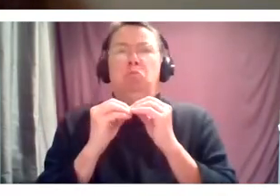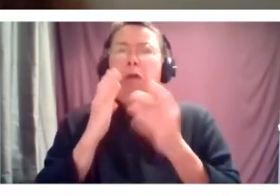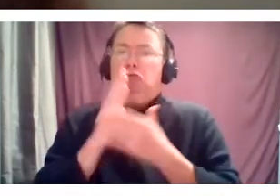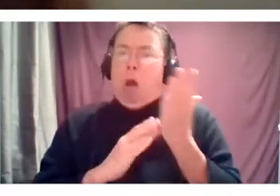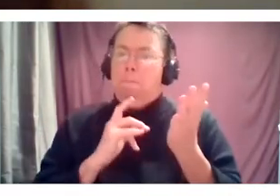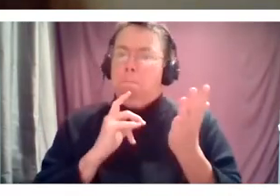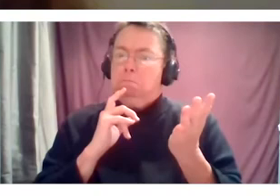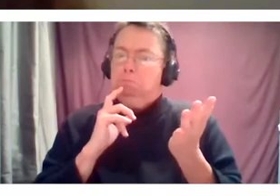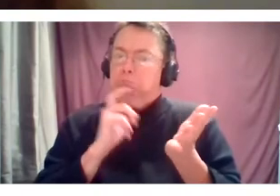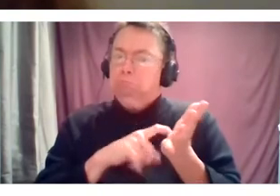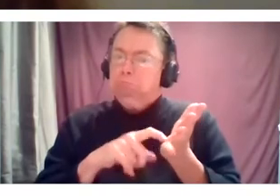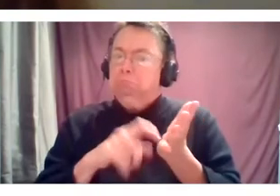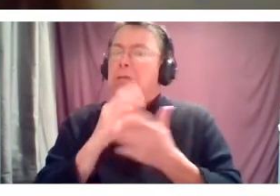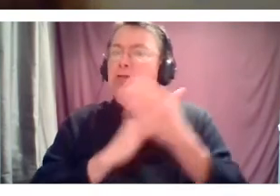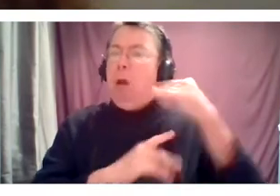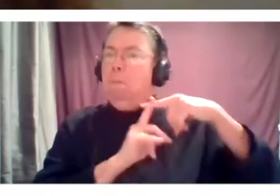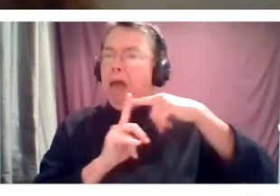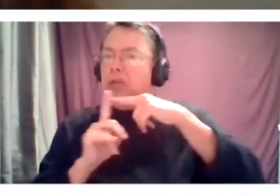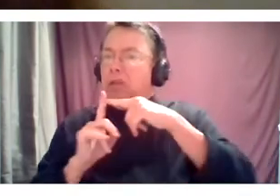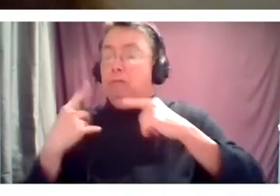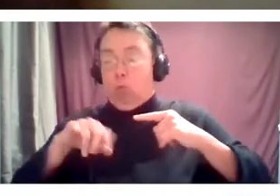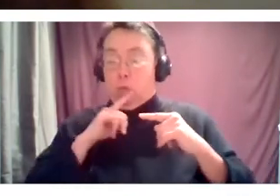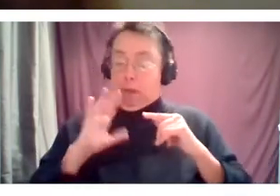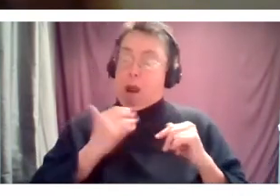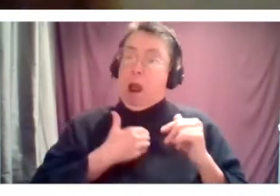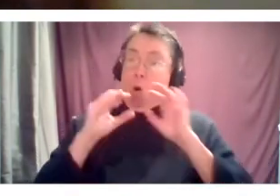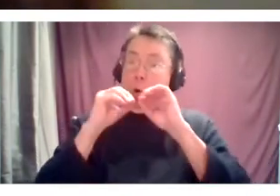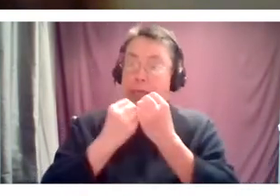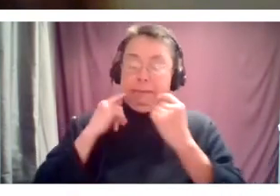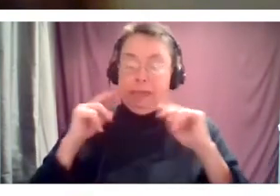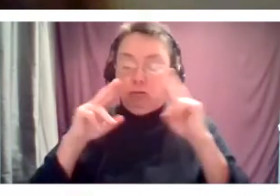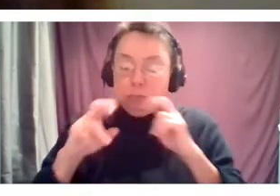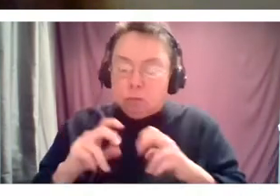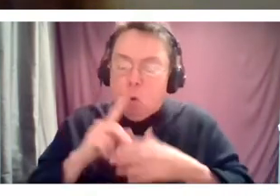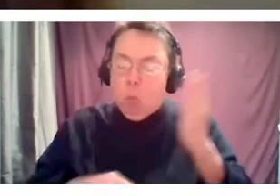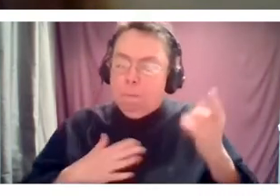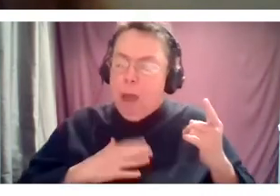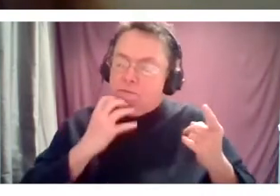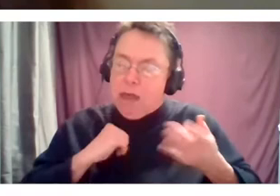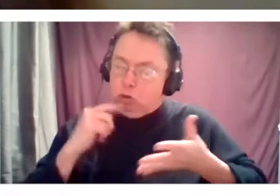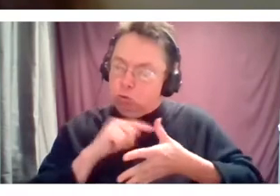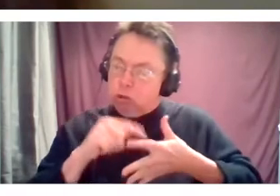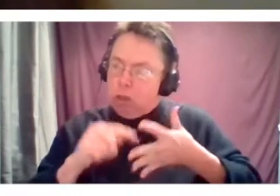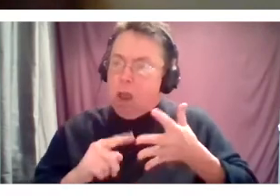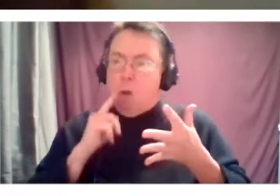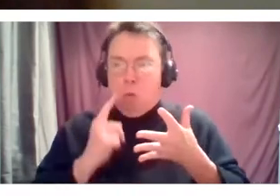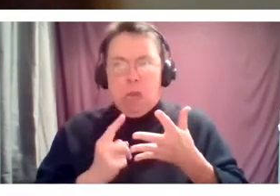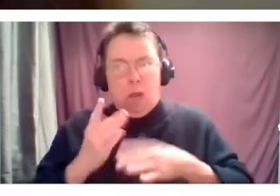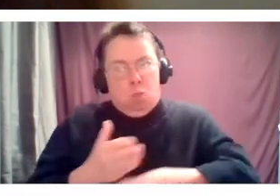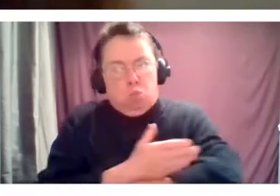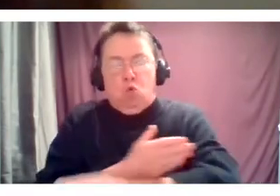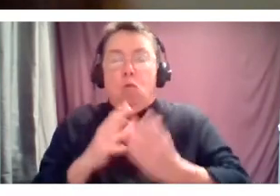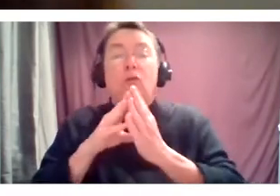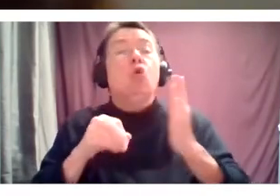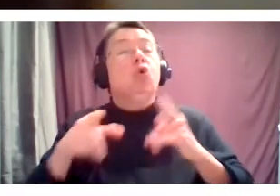recommit ourselves as organizations to our values and to grow and learn. And at Speakeasy, we're about to release our